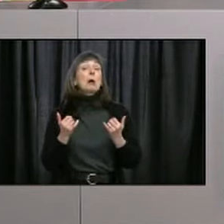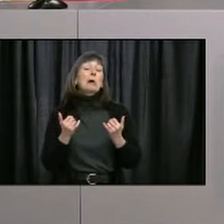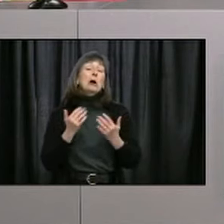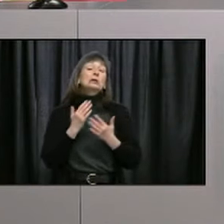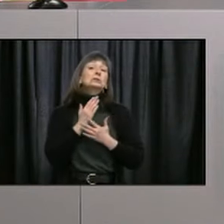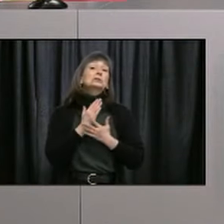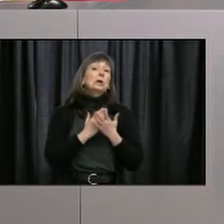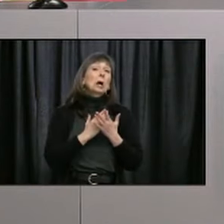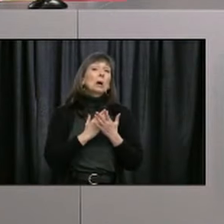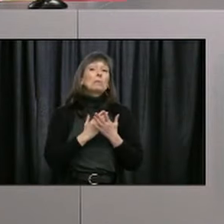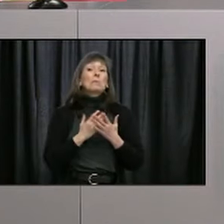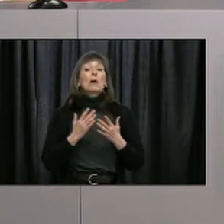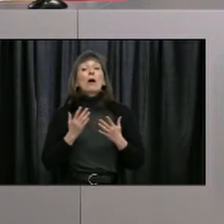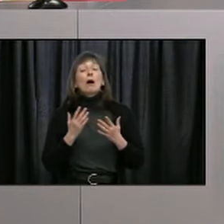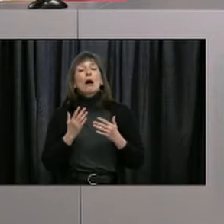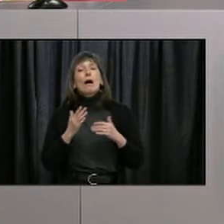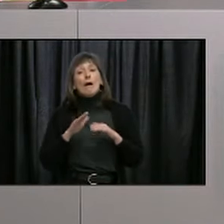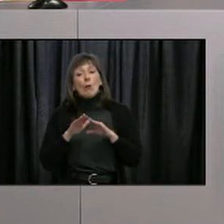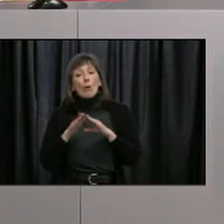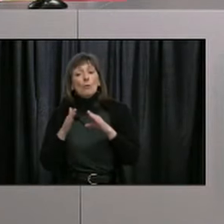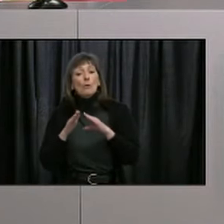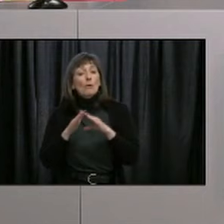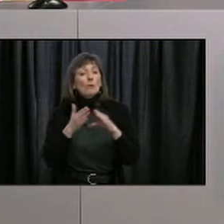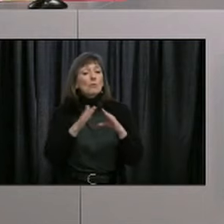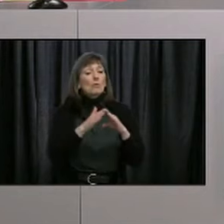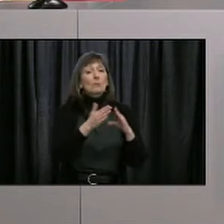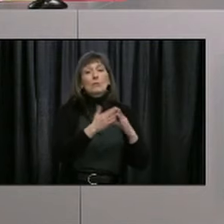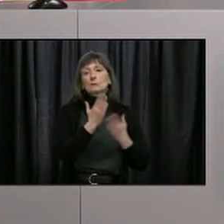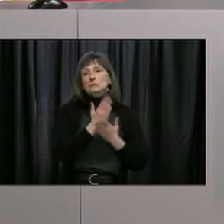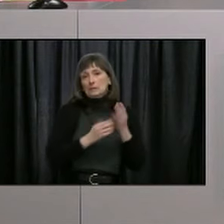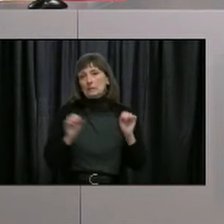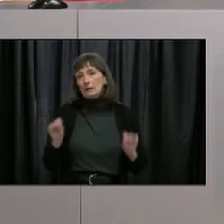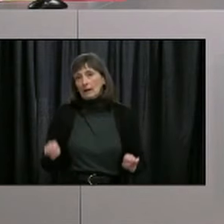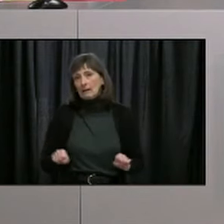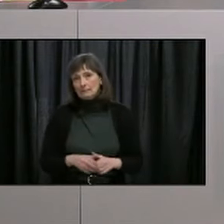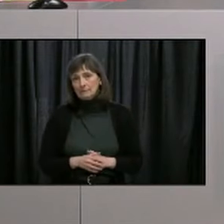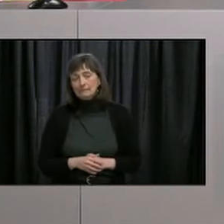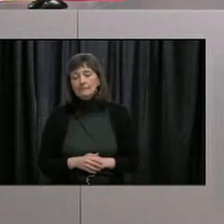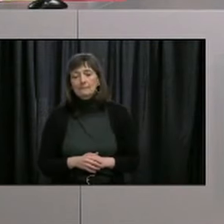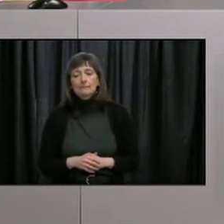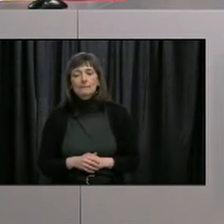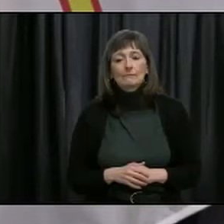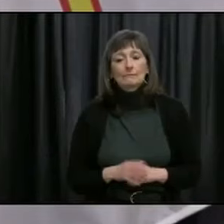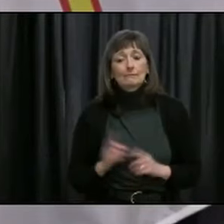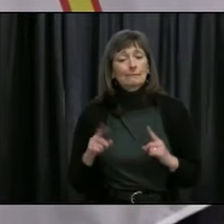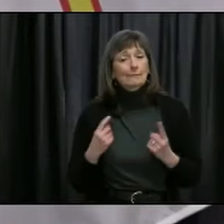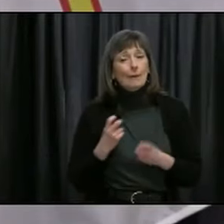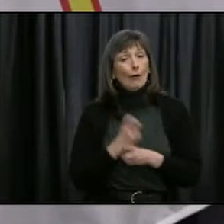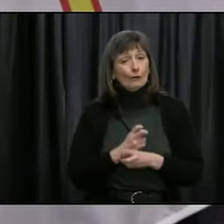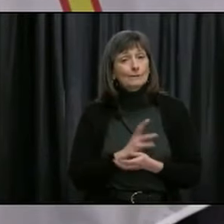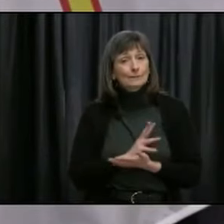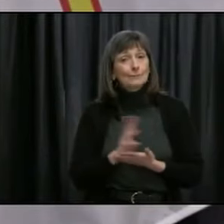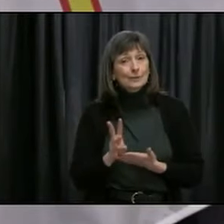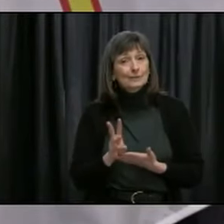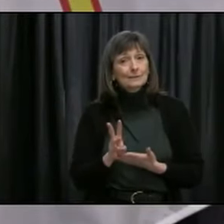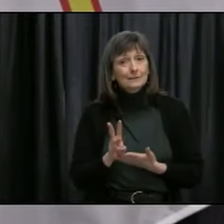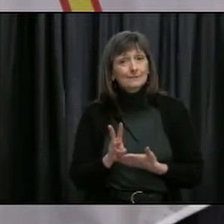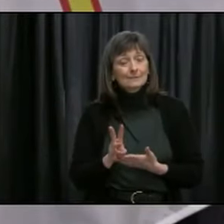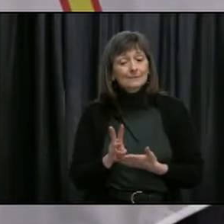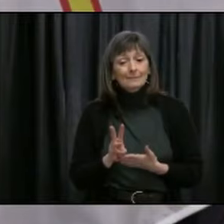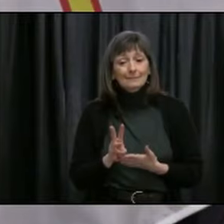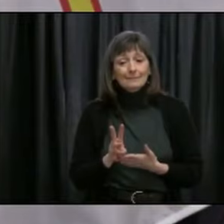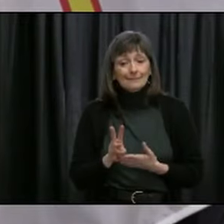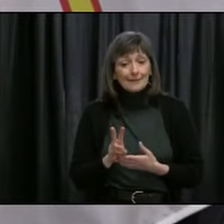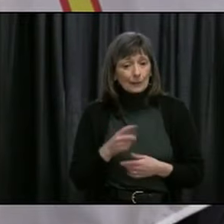some of the restrictions on businesses and services within our province. It hasn't been easy. There's been a lot of